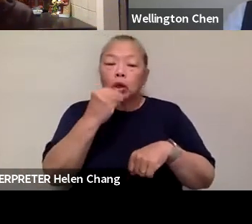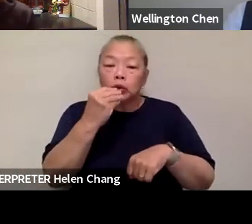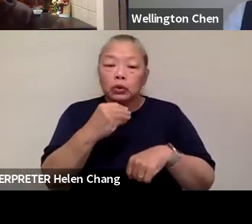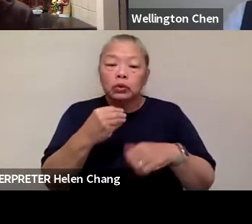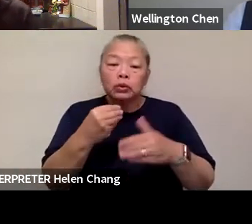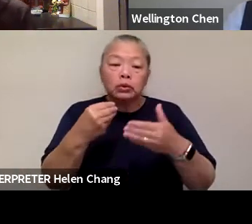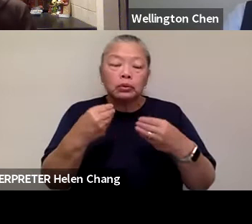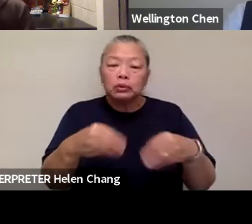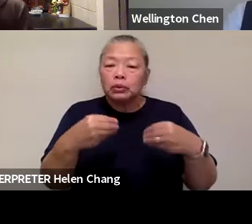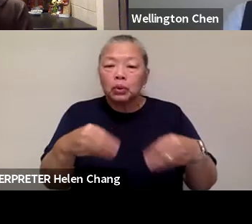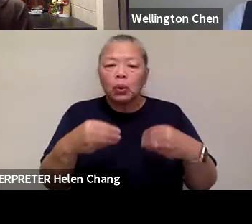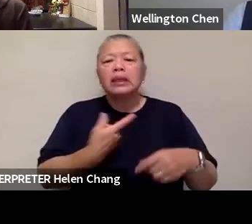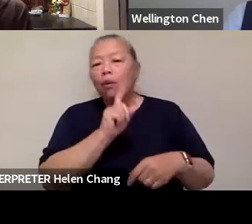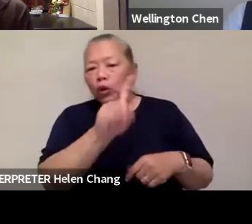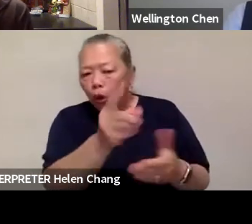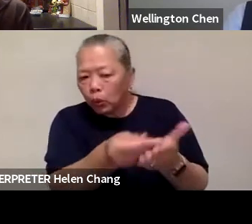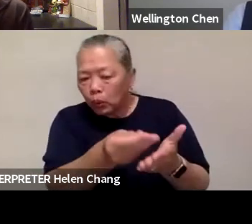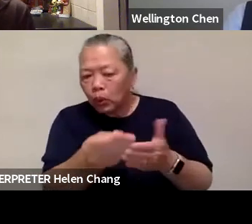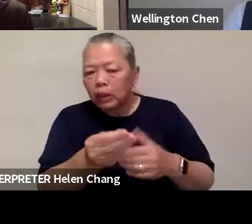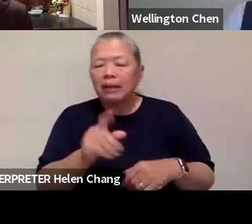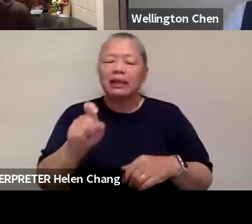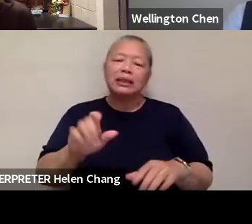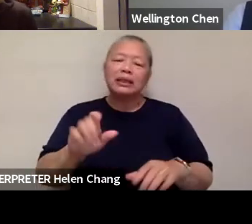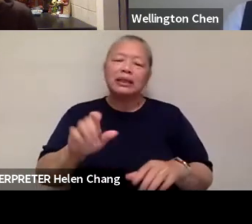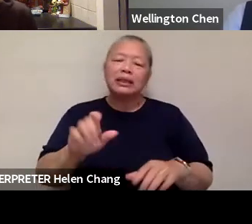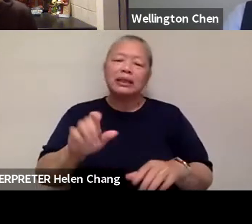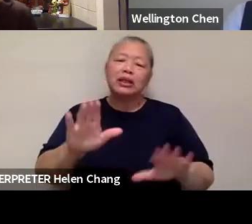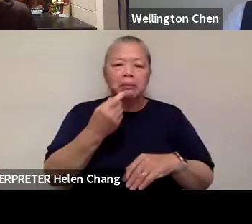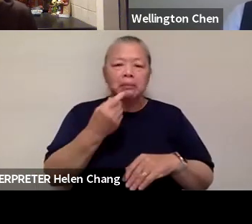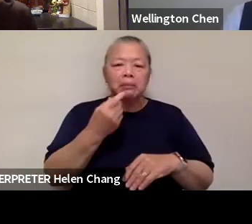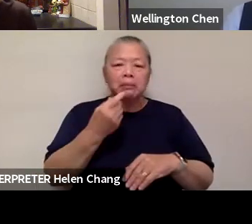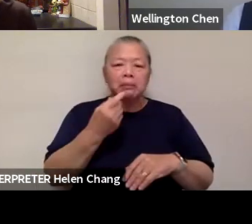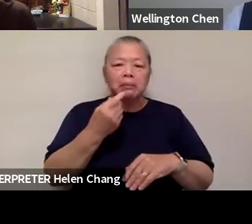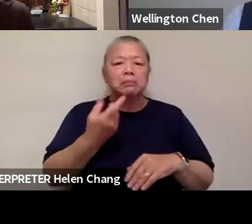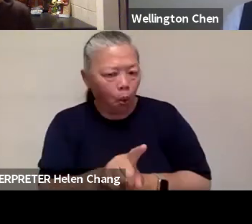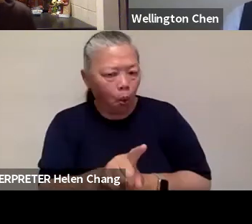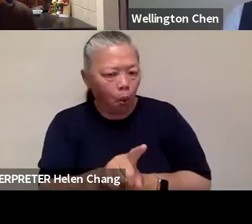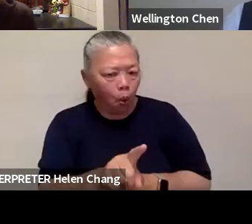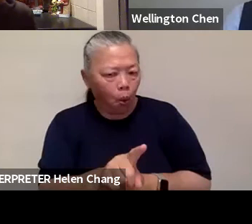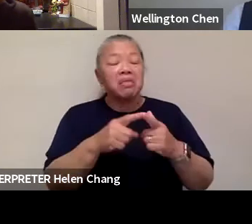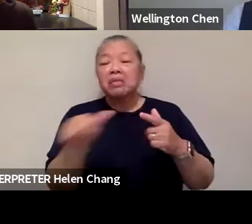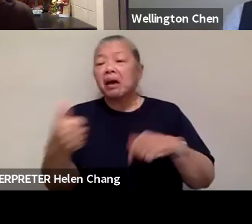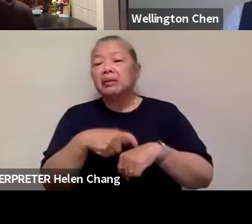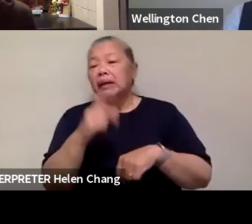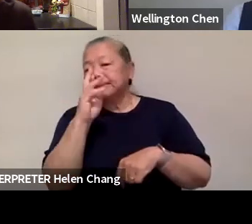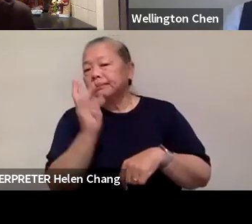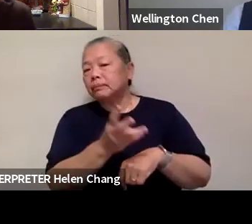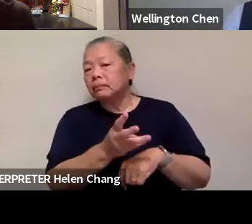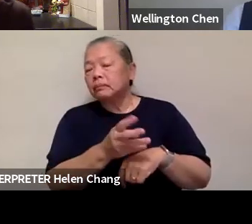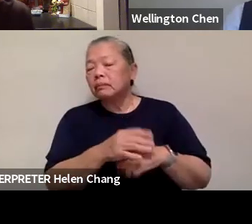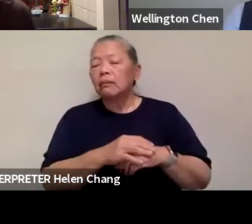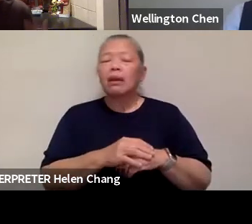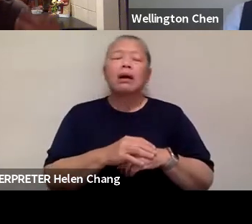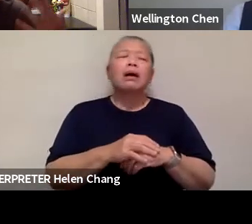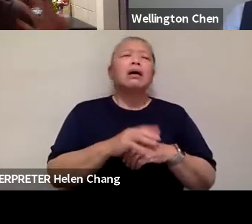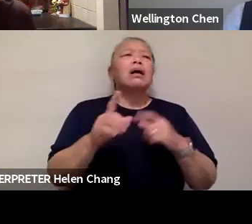great meal. And then I just slipped away. And this year I reflected on the fact that